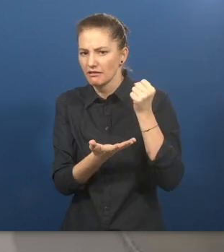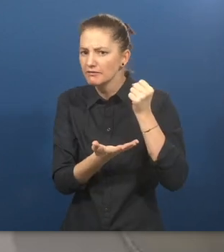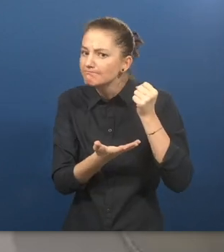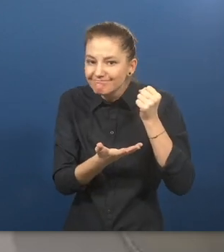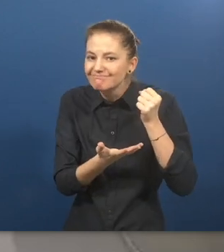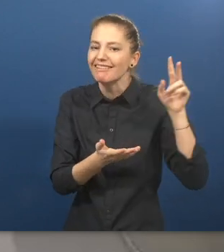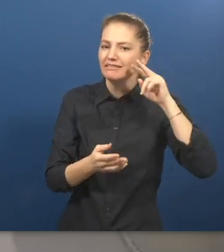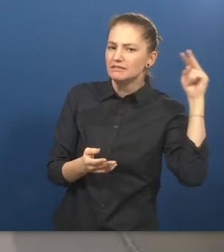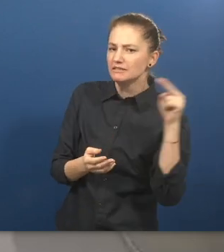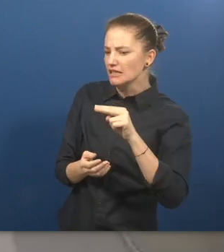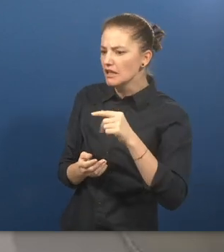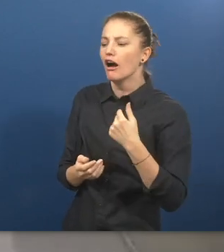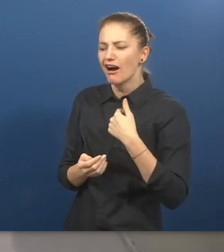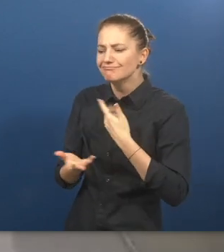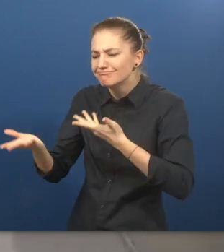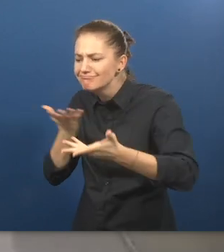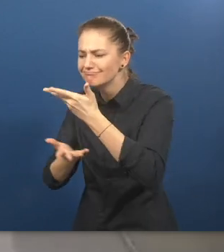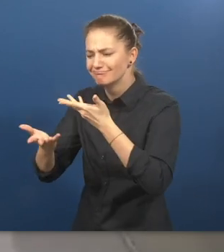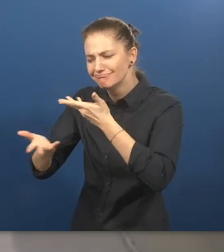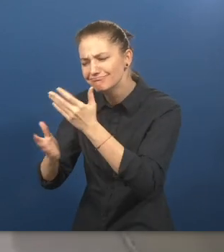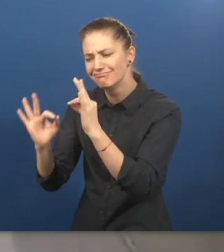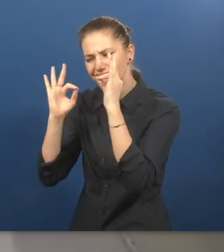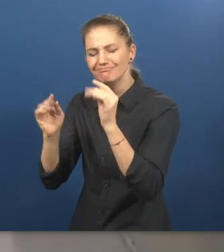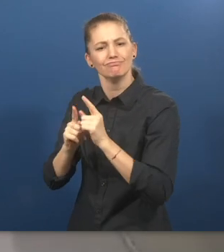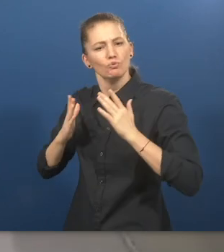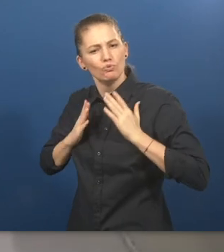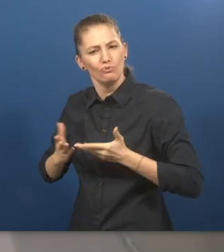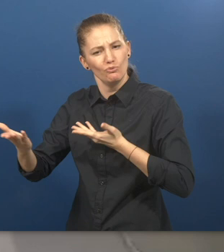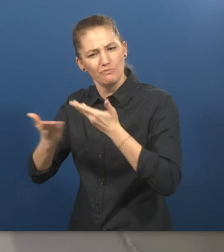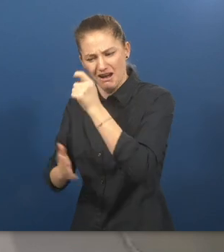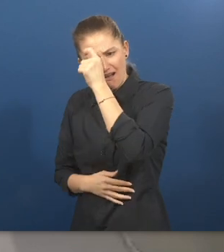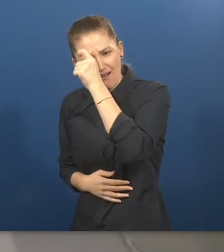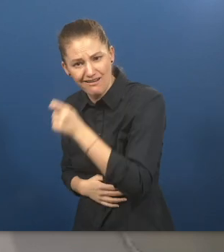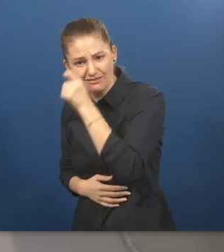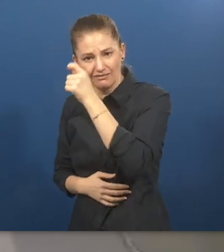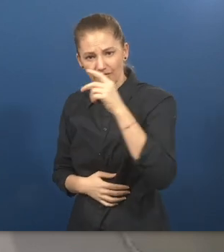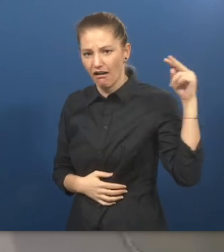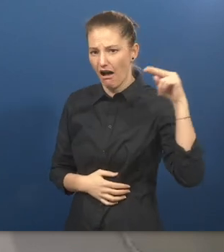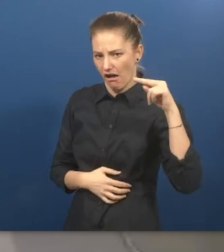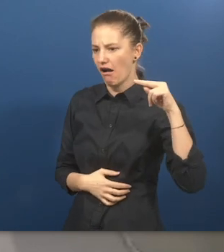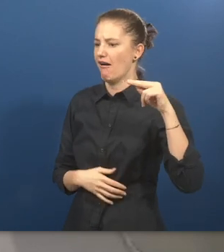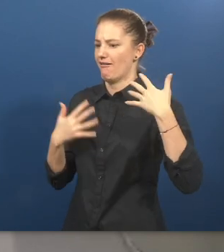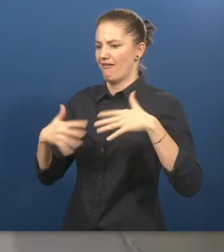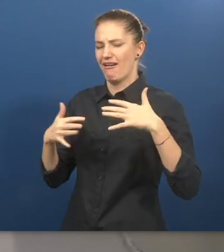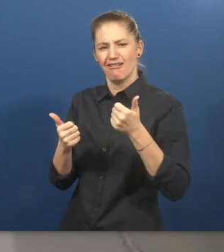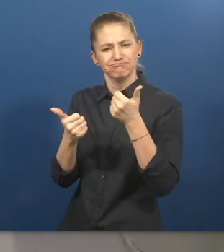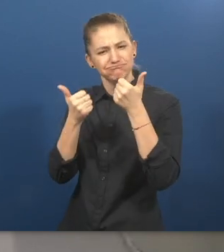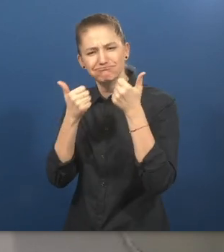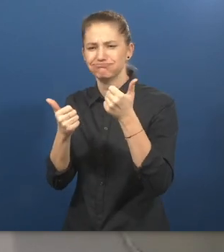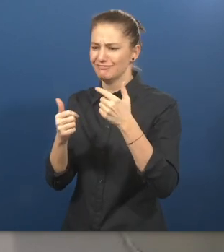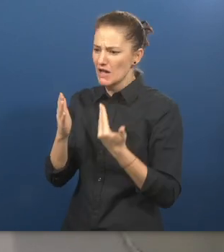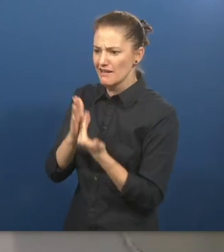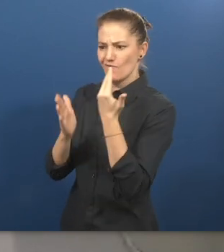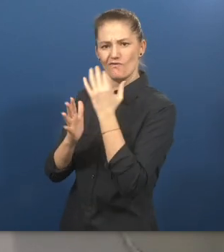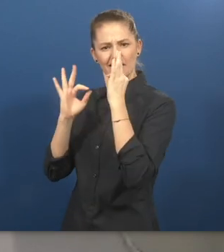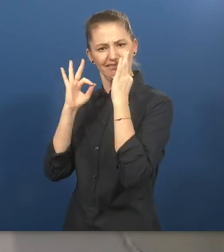a number of our activities along then with philanthropic supports where they